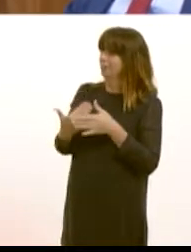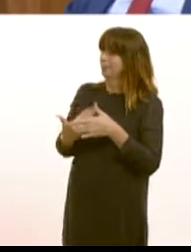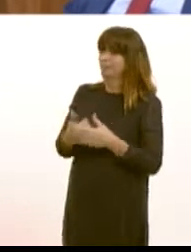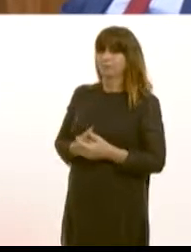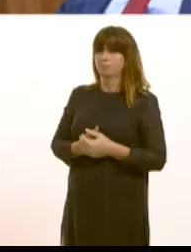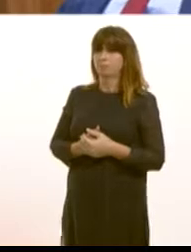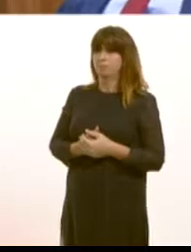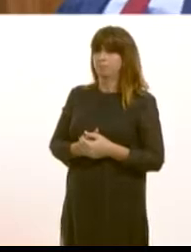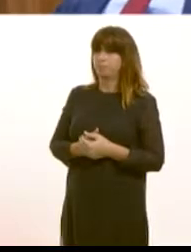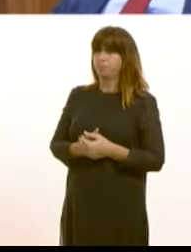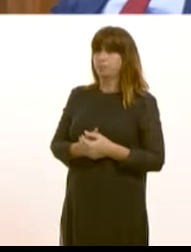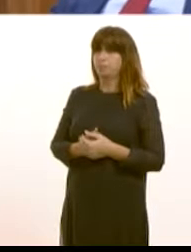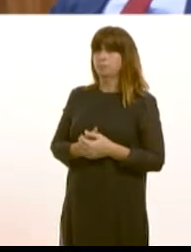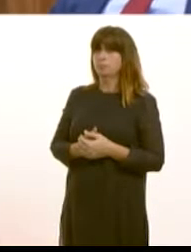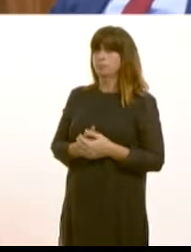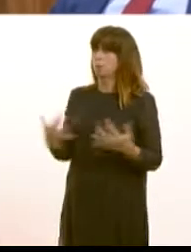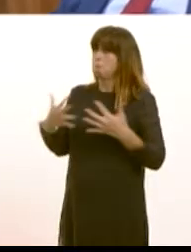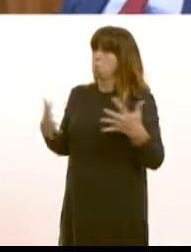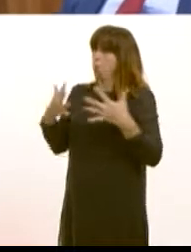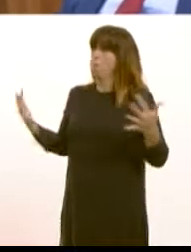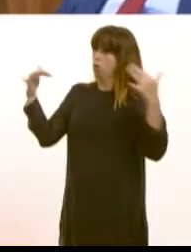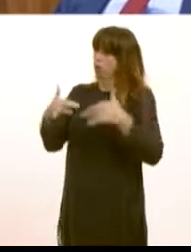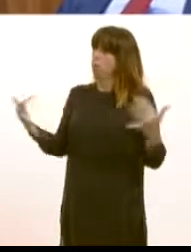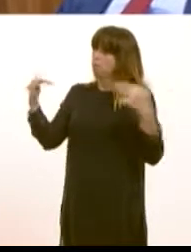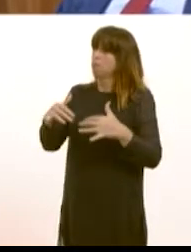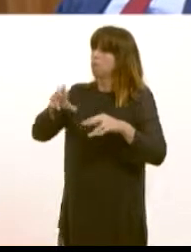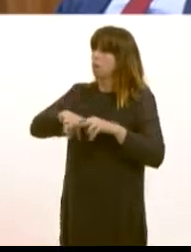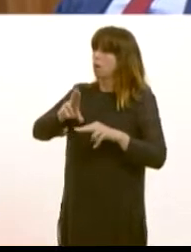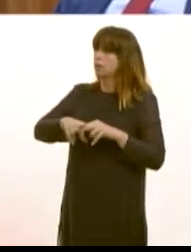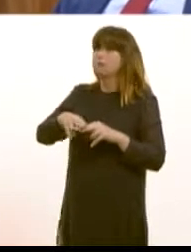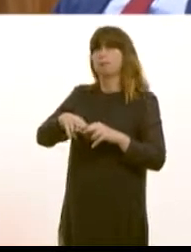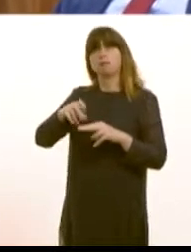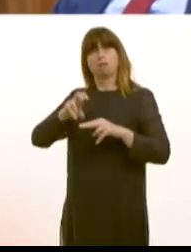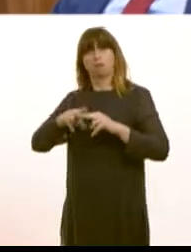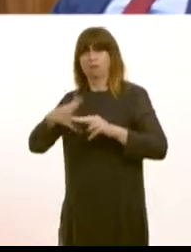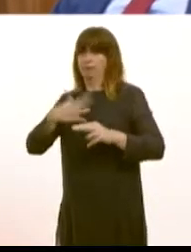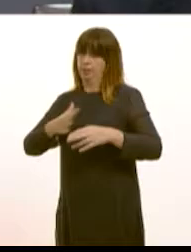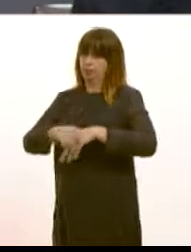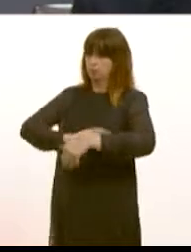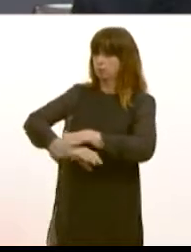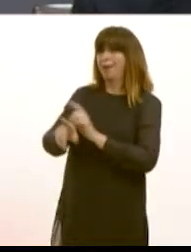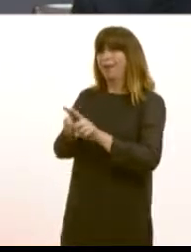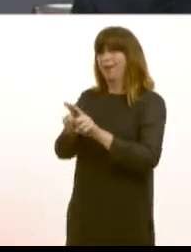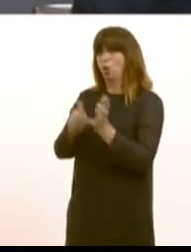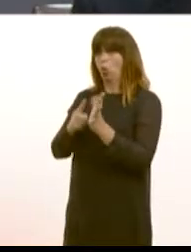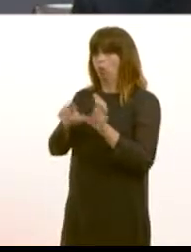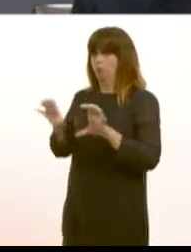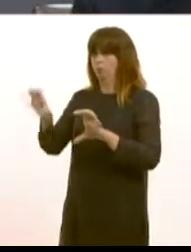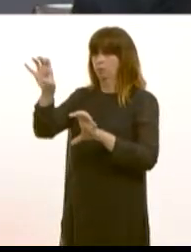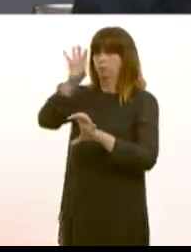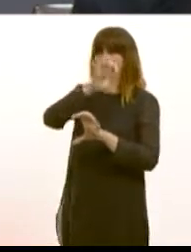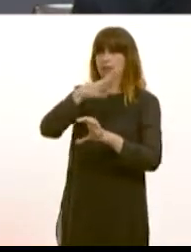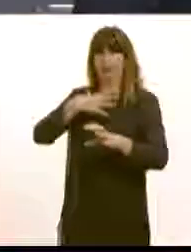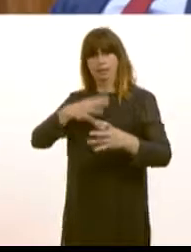and how you deal with that demand is not simply a matter for Cardiff it's a matter for all of the authorities around Cardiff because we know that